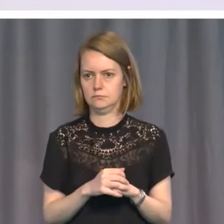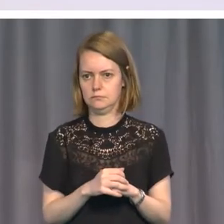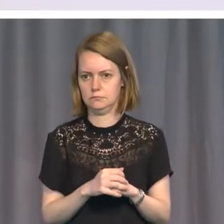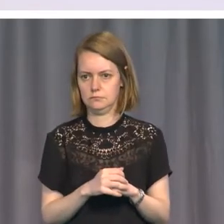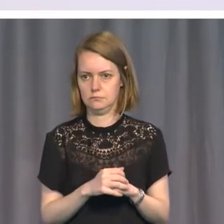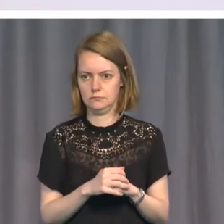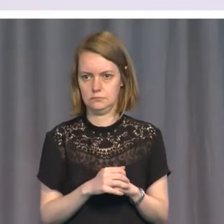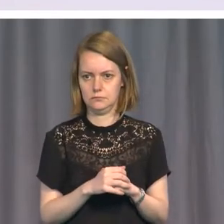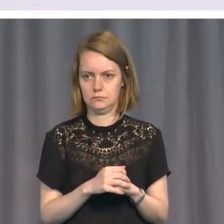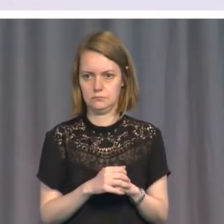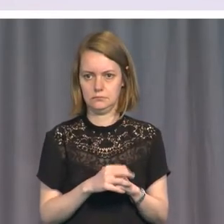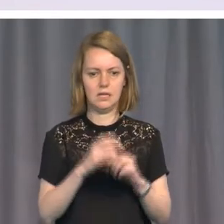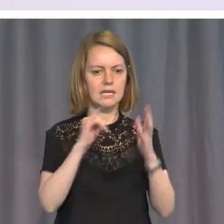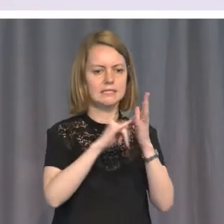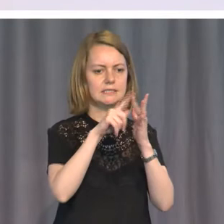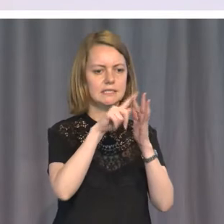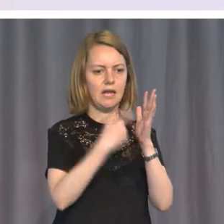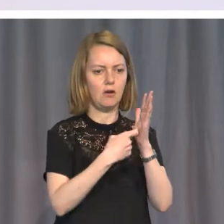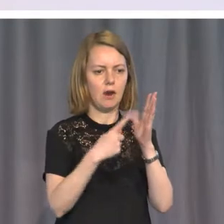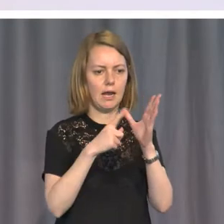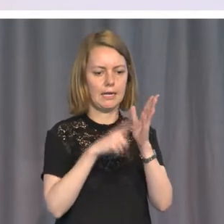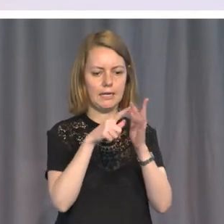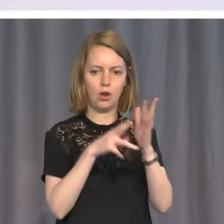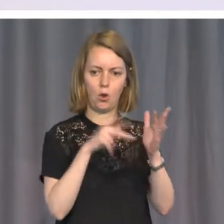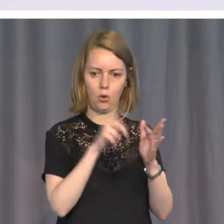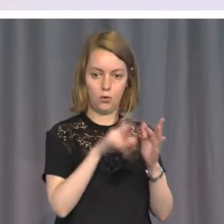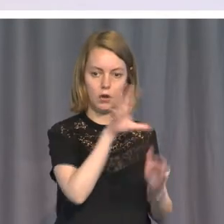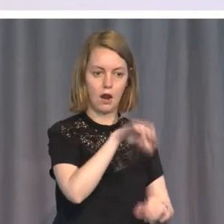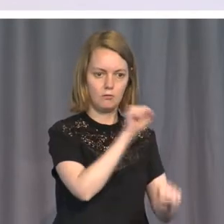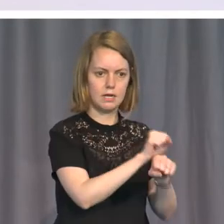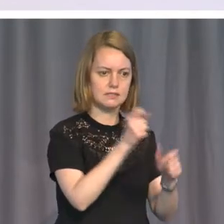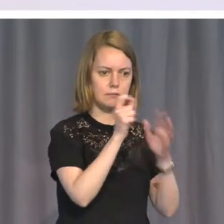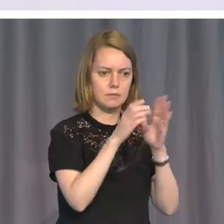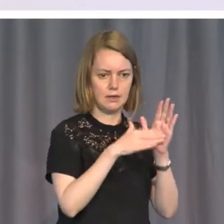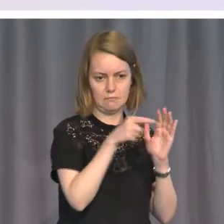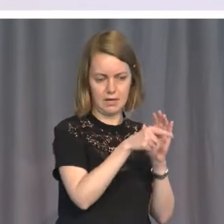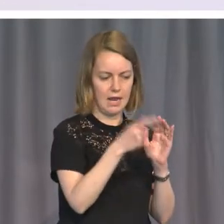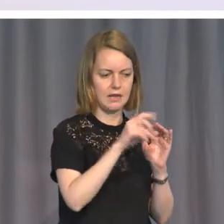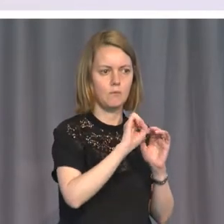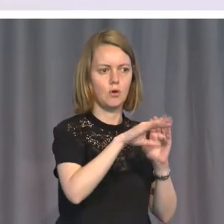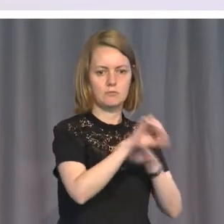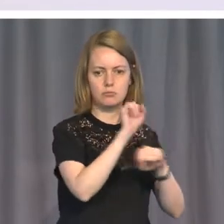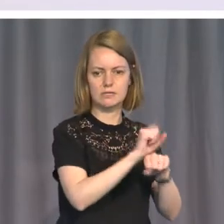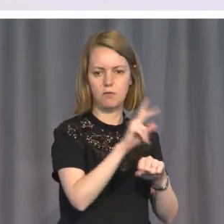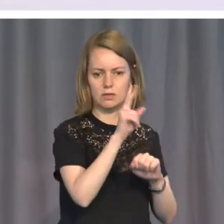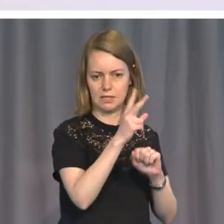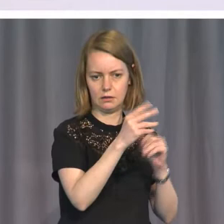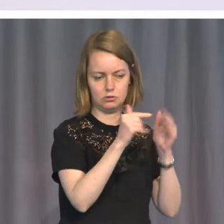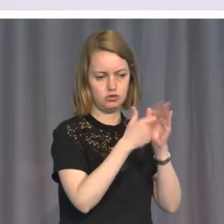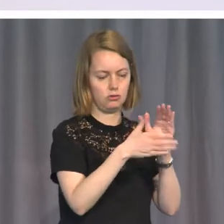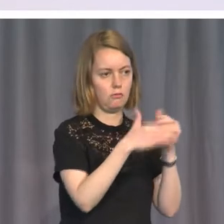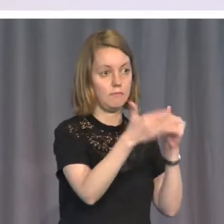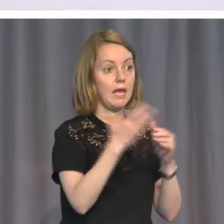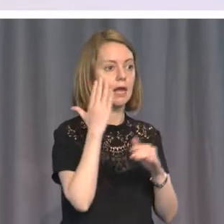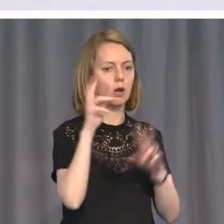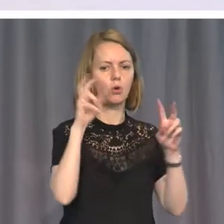crimes in Sierra Leone, and he's now serving his sentence in a British prison. So international justice is here